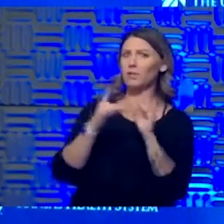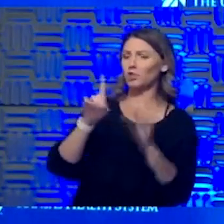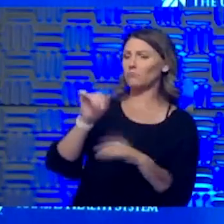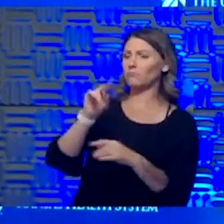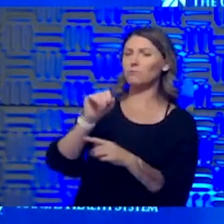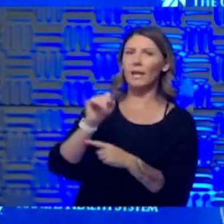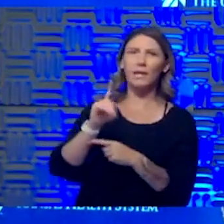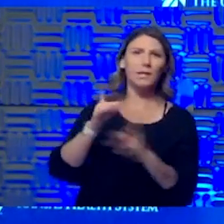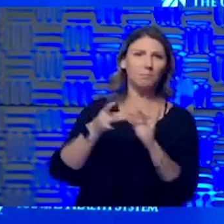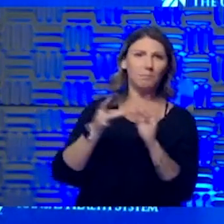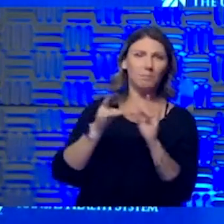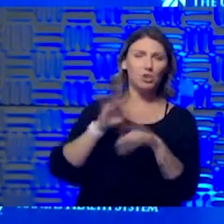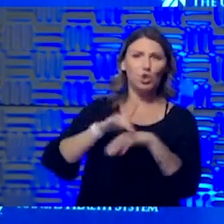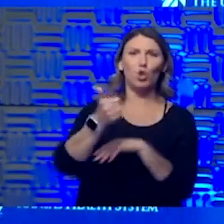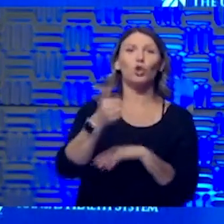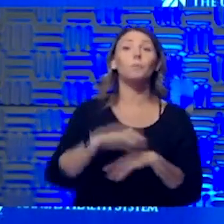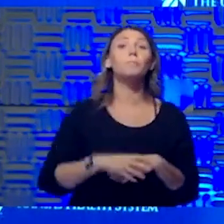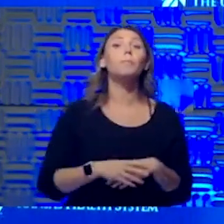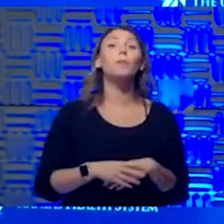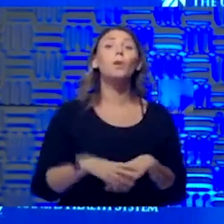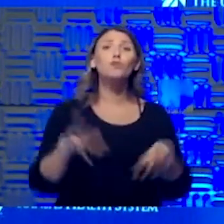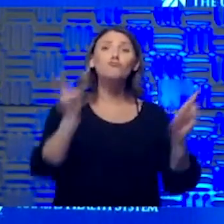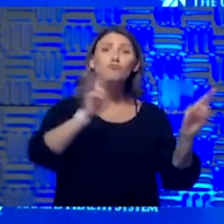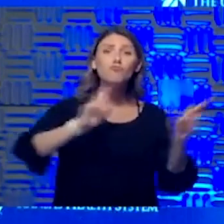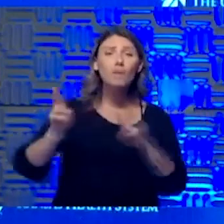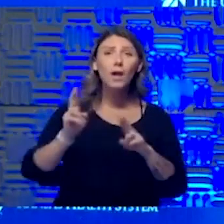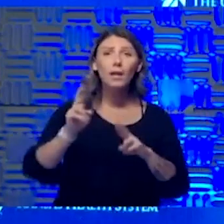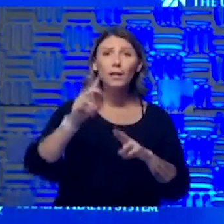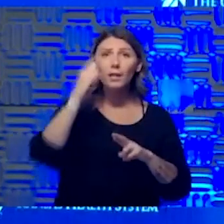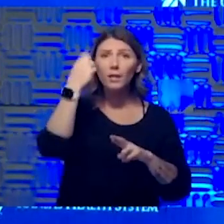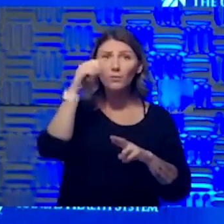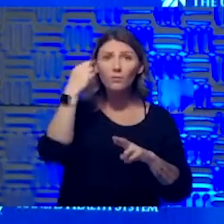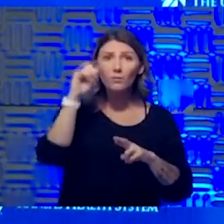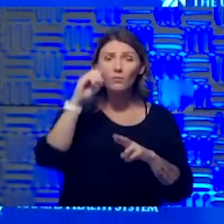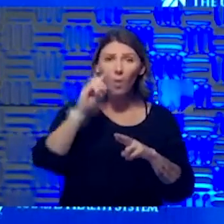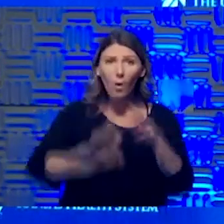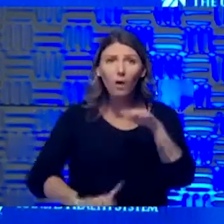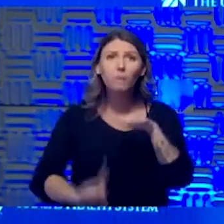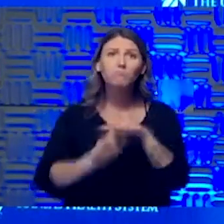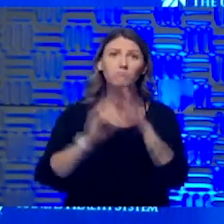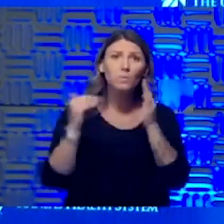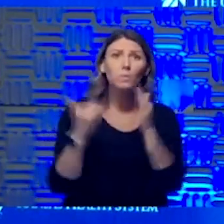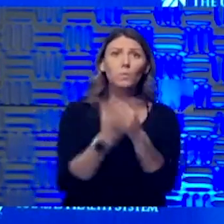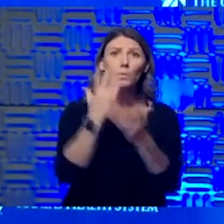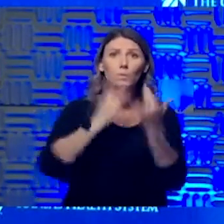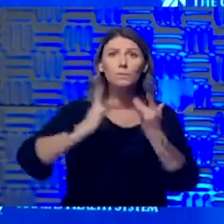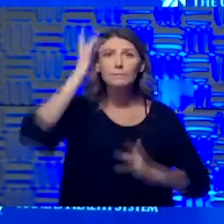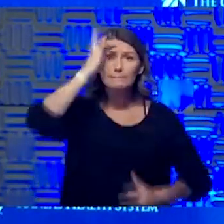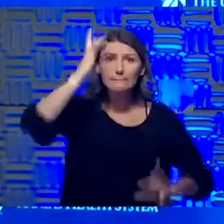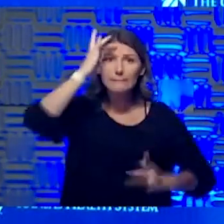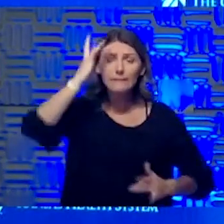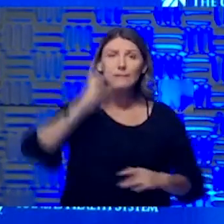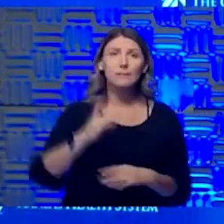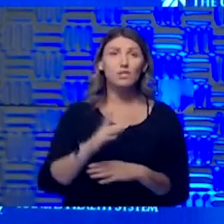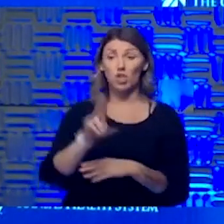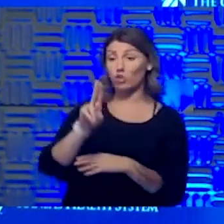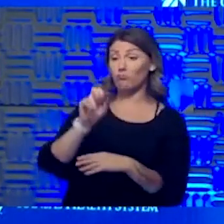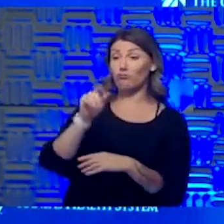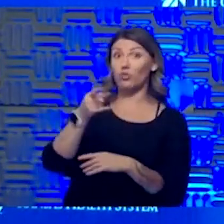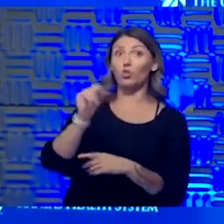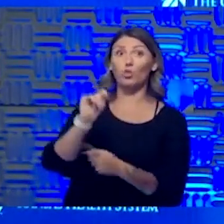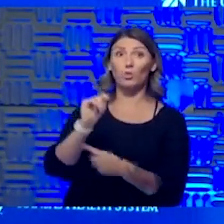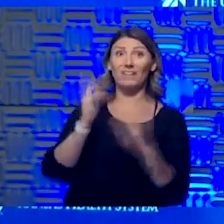about earlier, this whole thing about being ready for emerging diseases. We have a unit in our hospital that's devoted